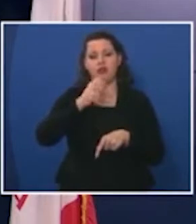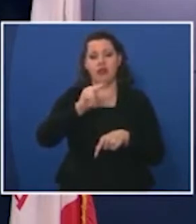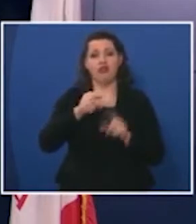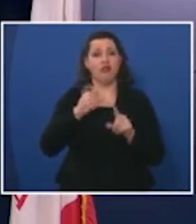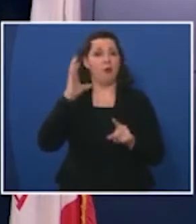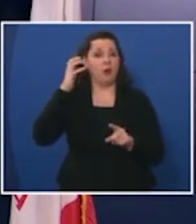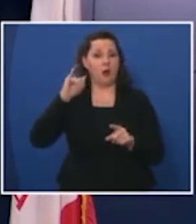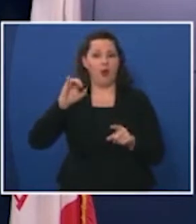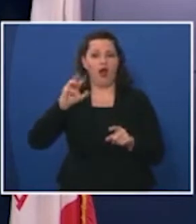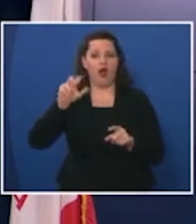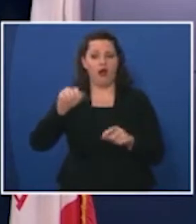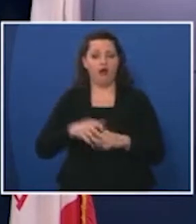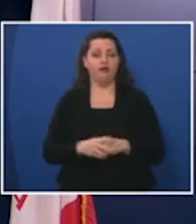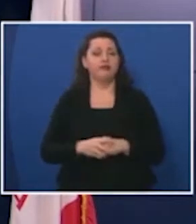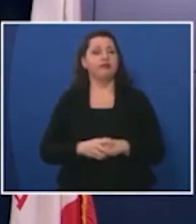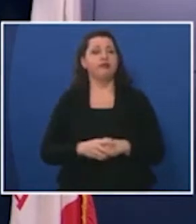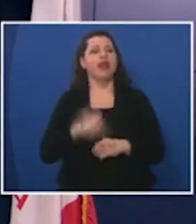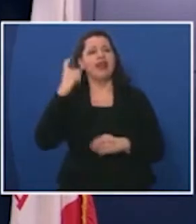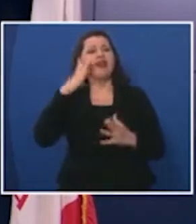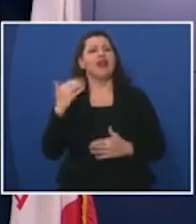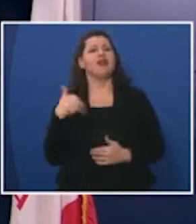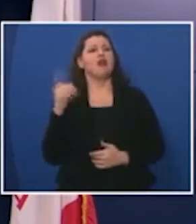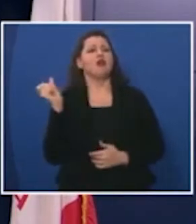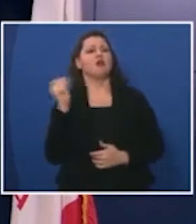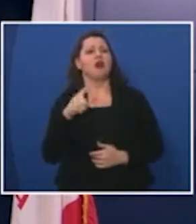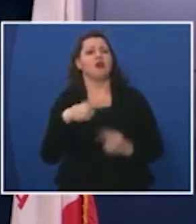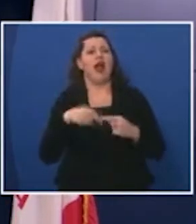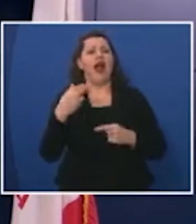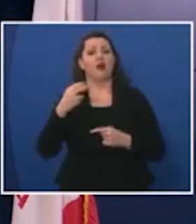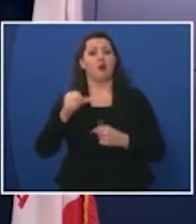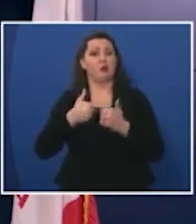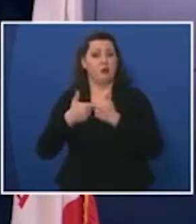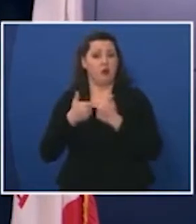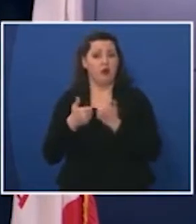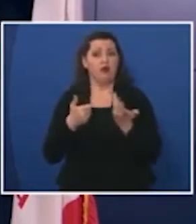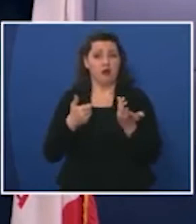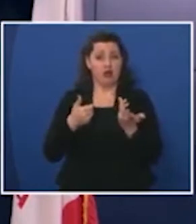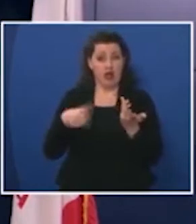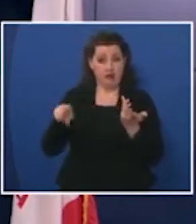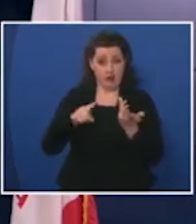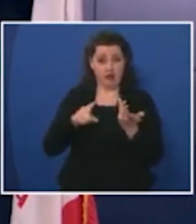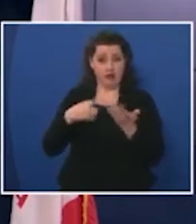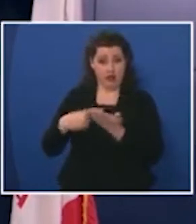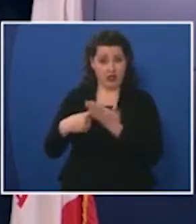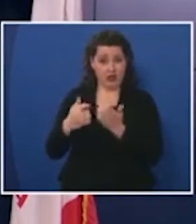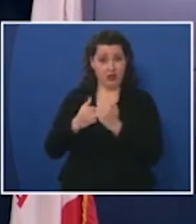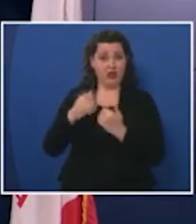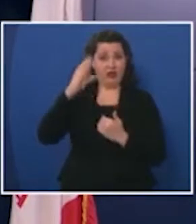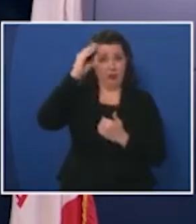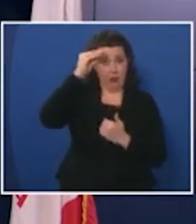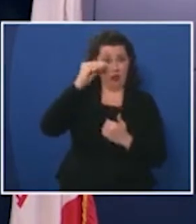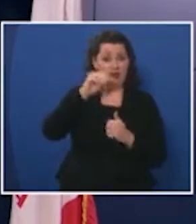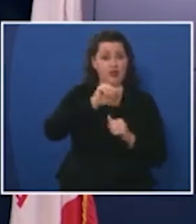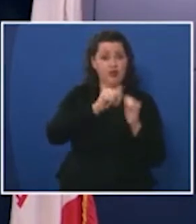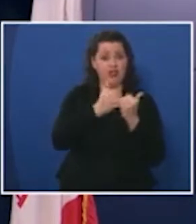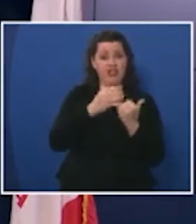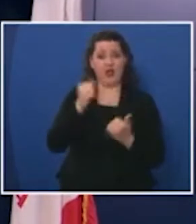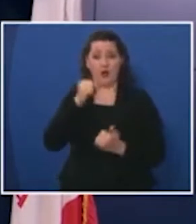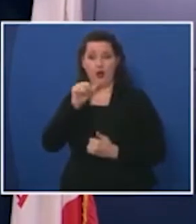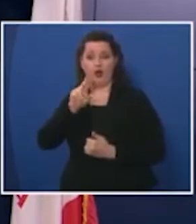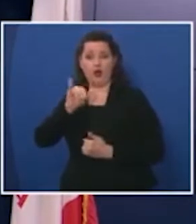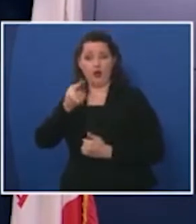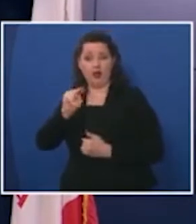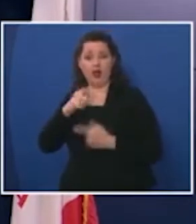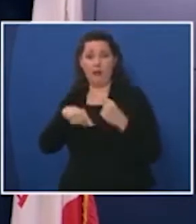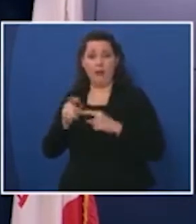Governor a question about high school sports have you talked with the boys association and the girls union about summer baseball